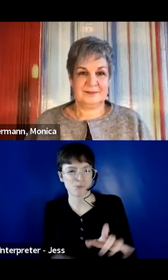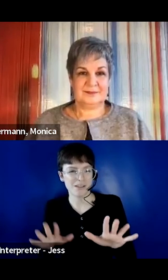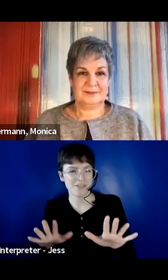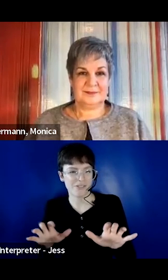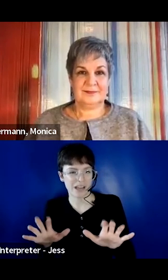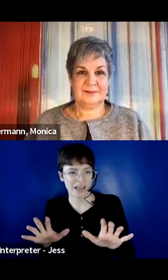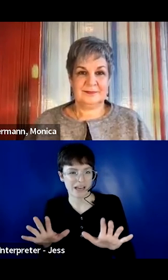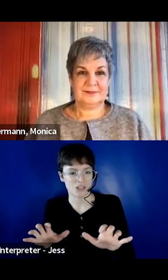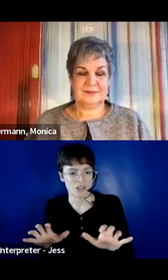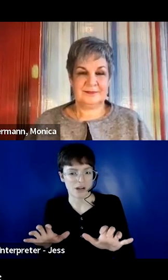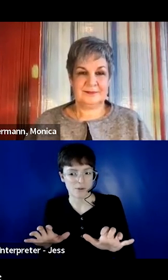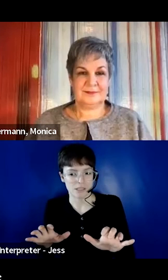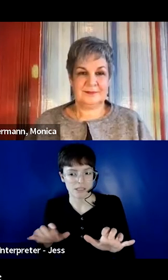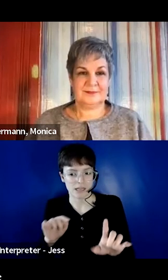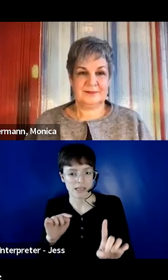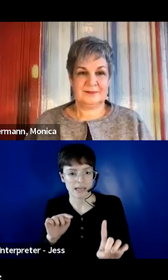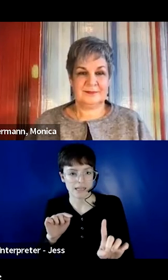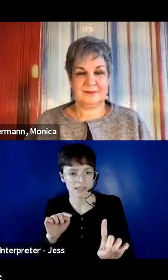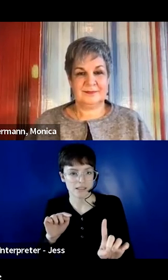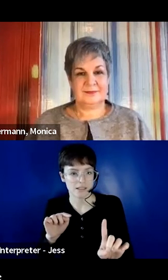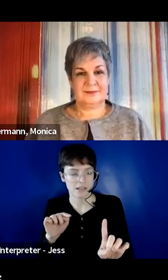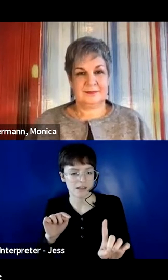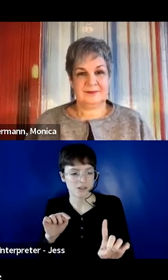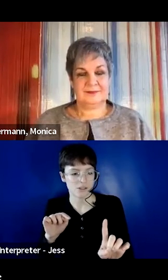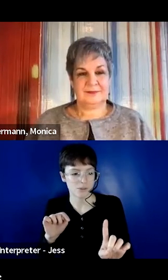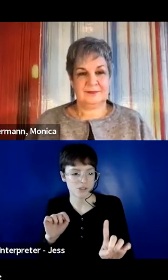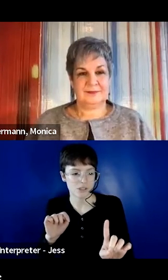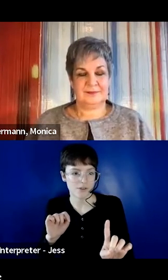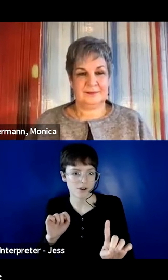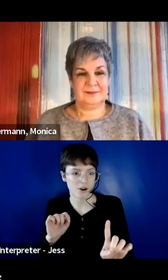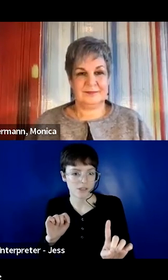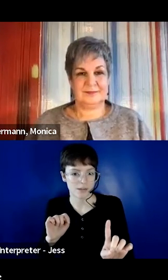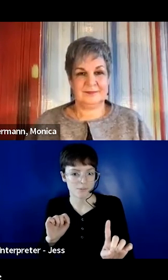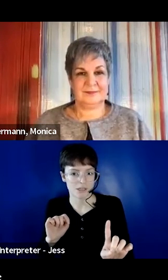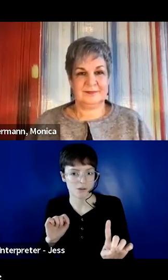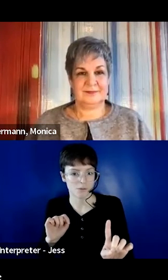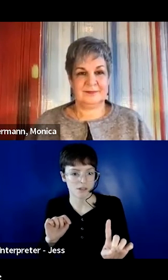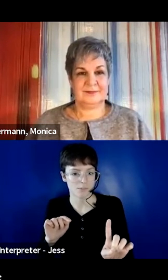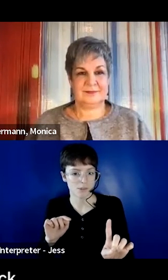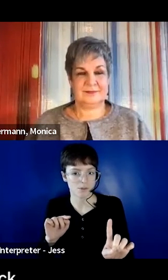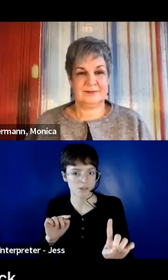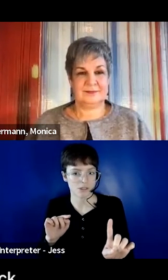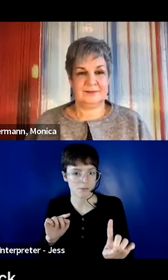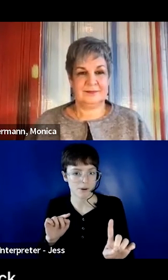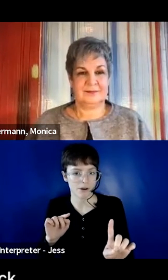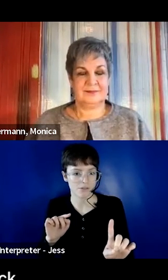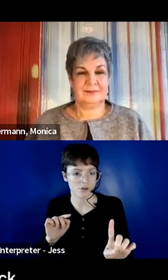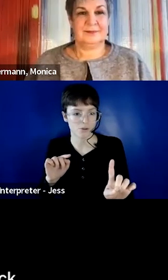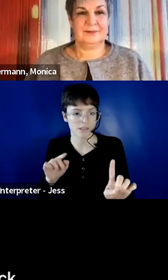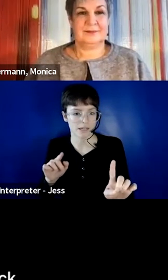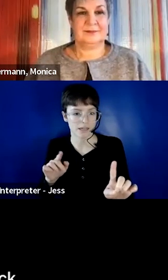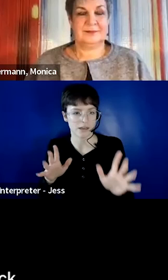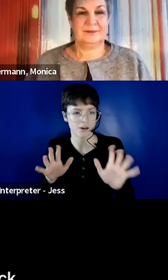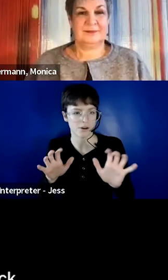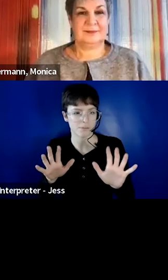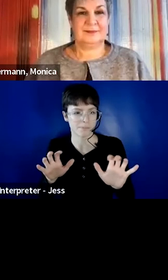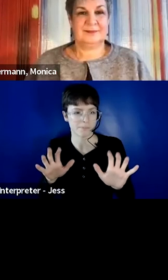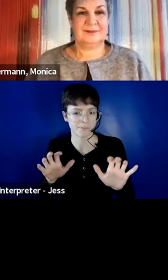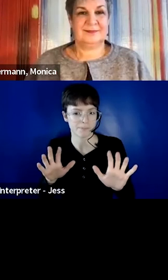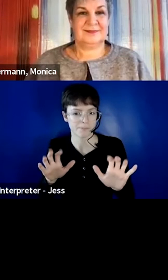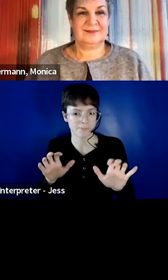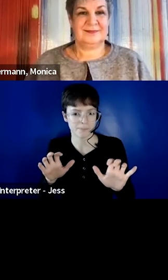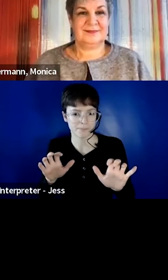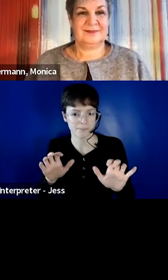a brief answer, I would say yes. And the interpreter is just having a hard time seeing Wasam. So we're just going to pause for a quick second here.